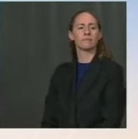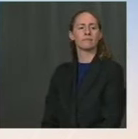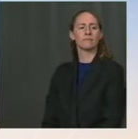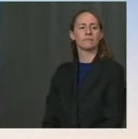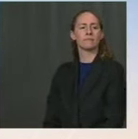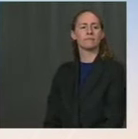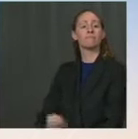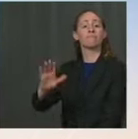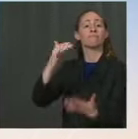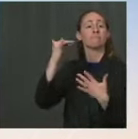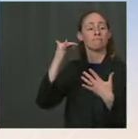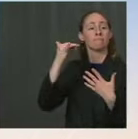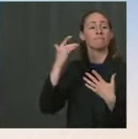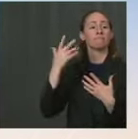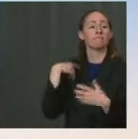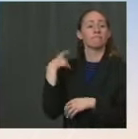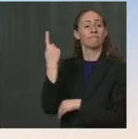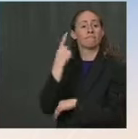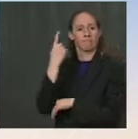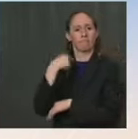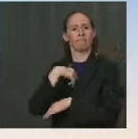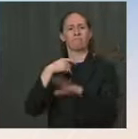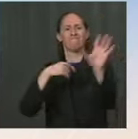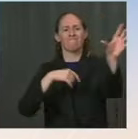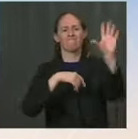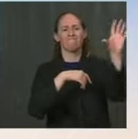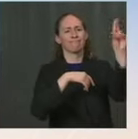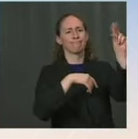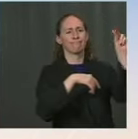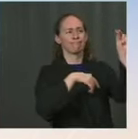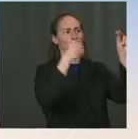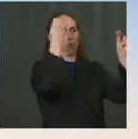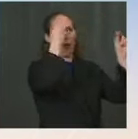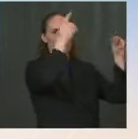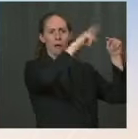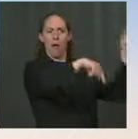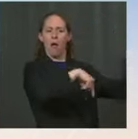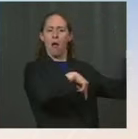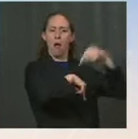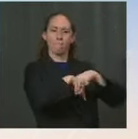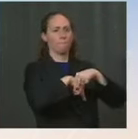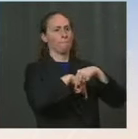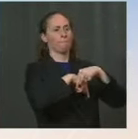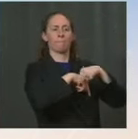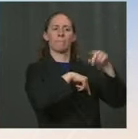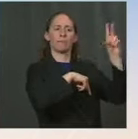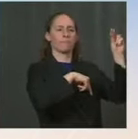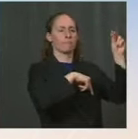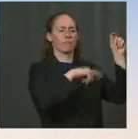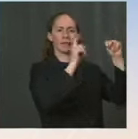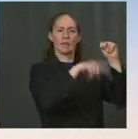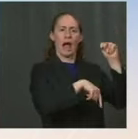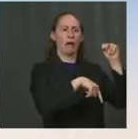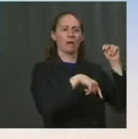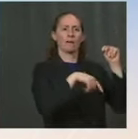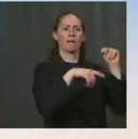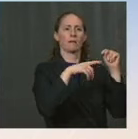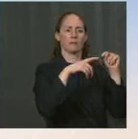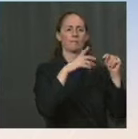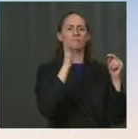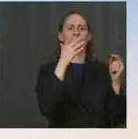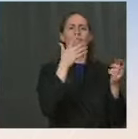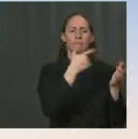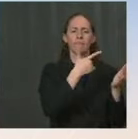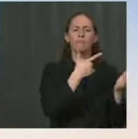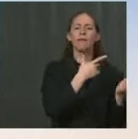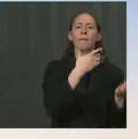United States? There were a few public messages from ambassadors here in Washington, the EU ambassador, the Polish ambassador, among others, saying the time